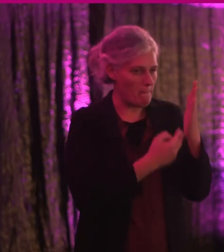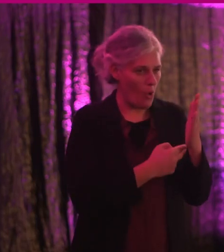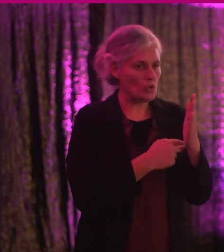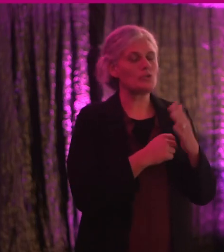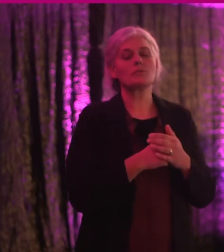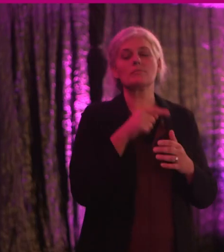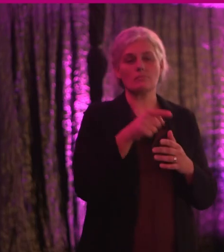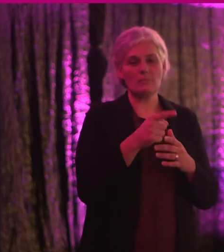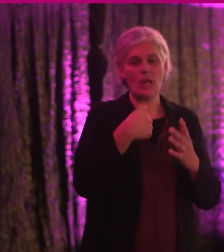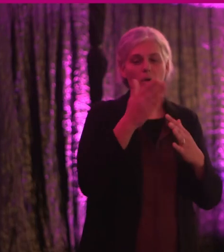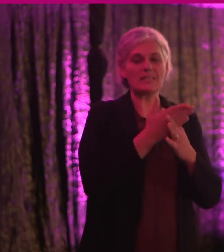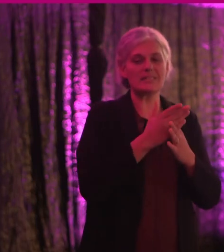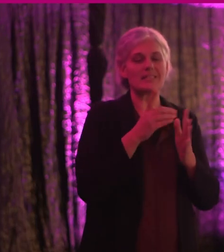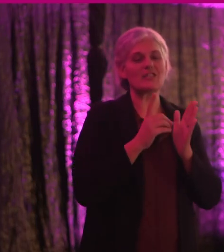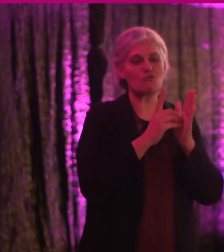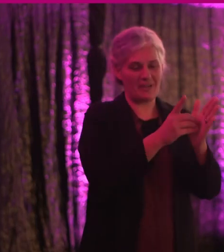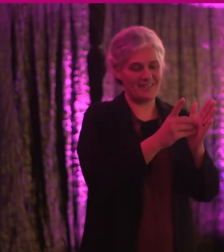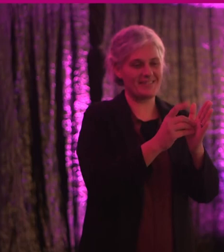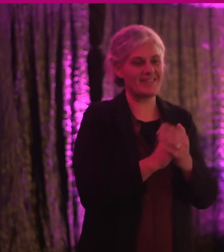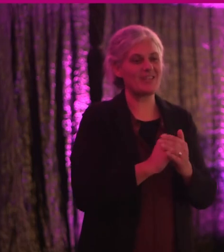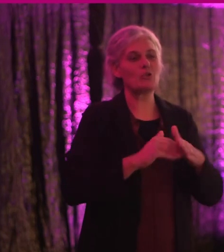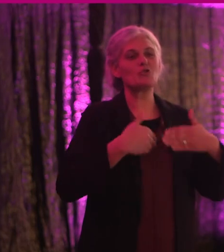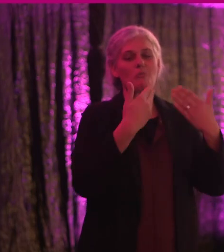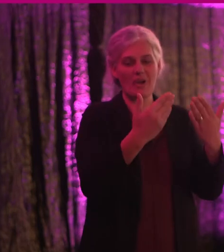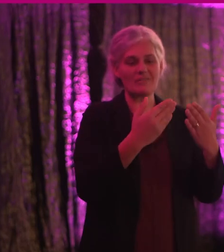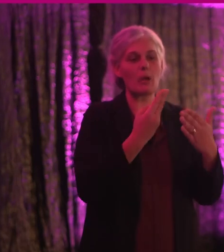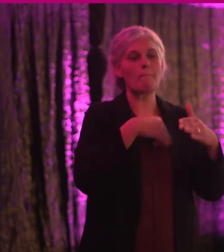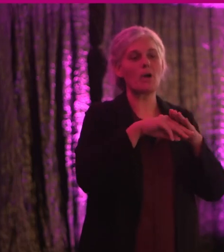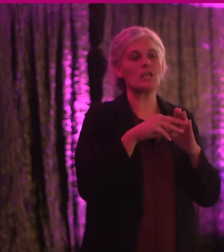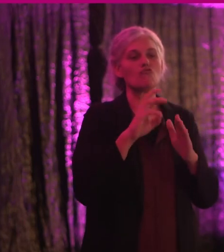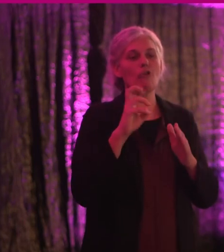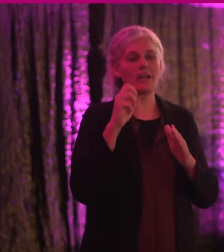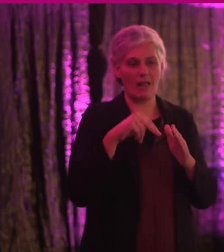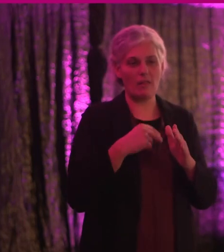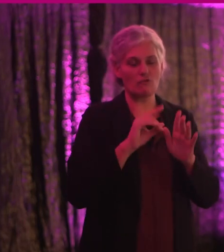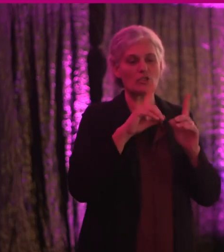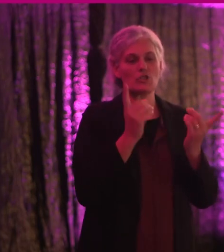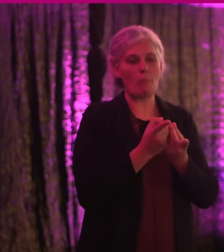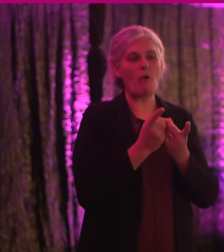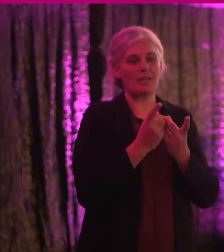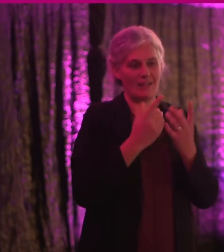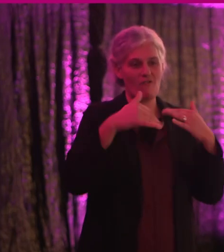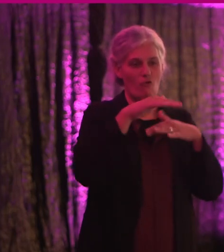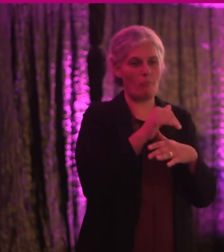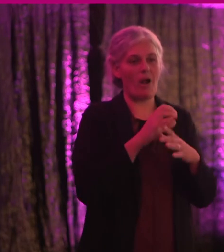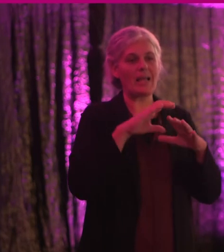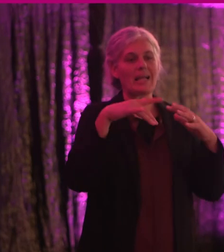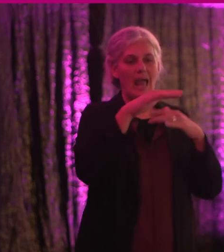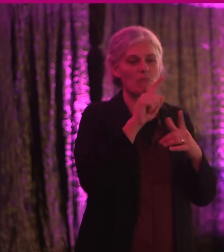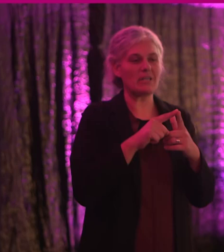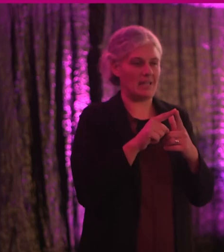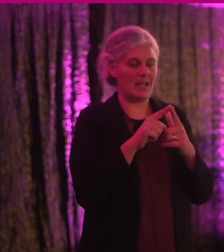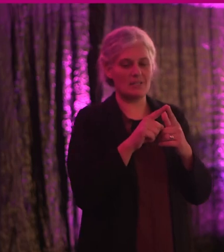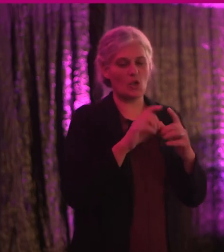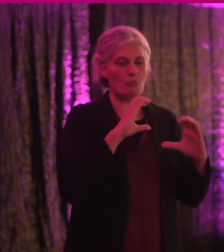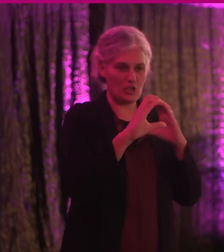Accessibility Directive, and this report was submitted by Minister Ryan in the Department of Environment, climate and communications to the European